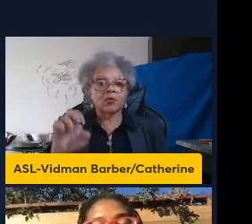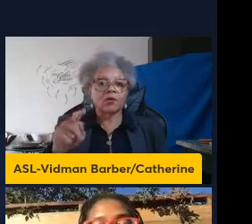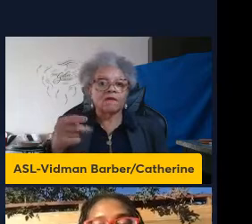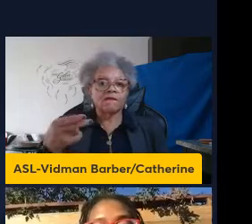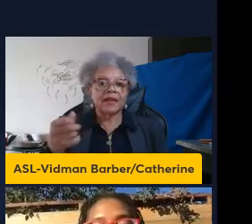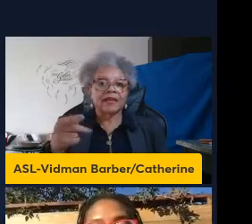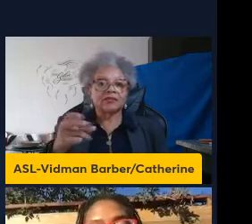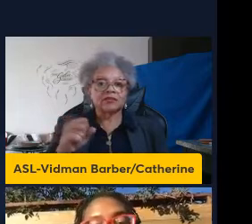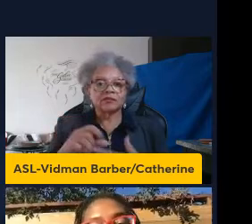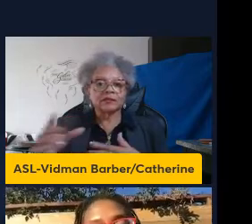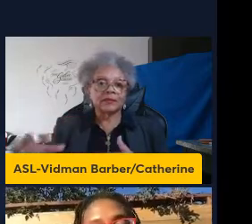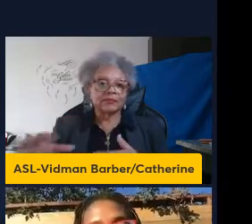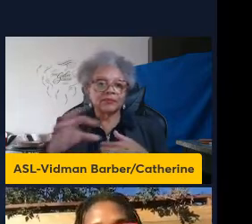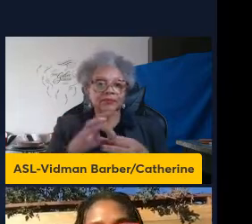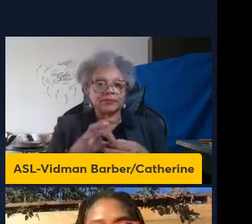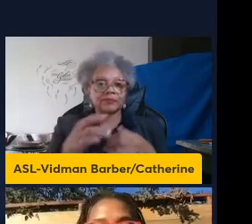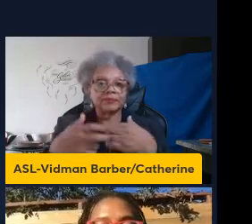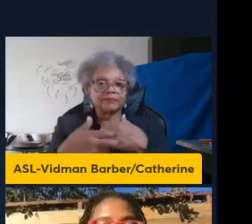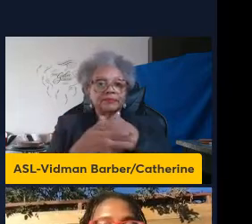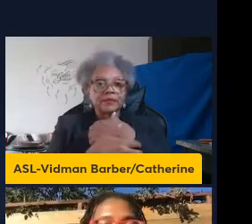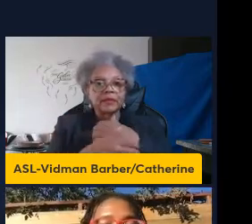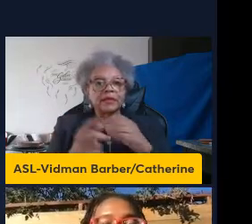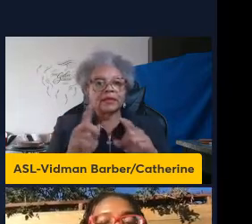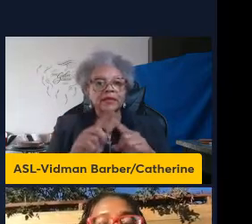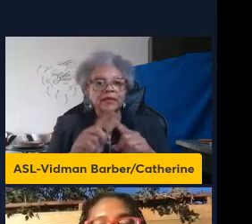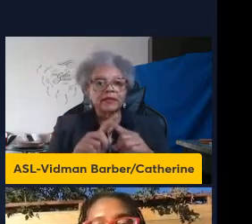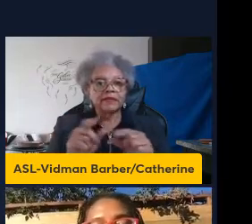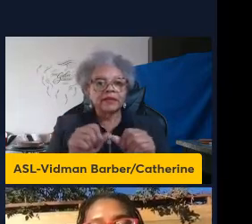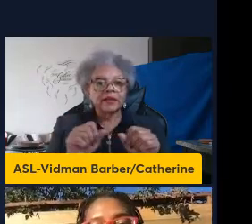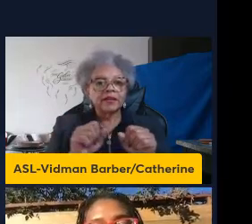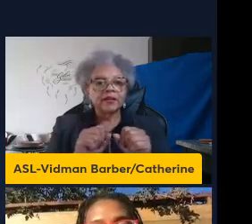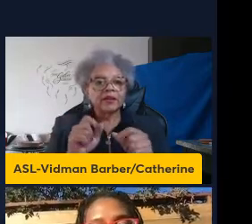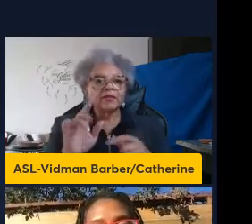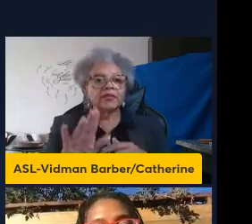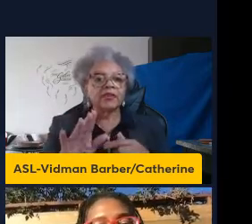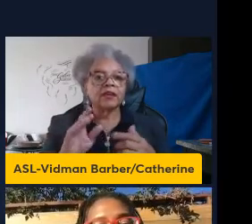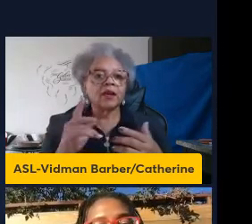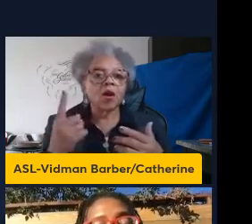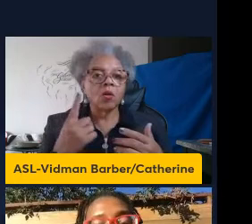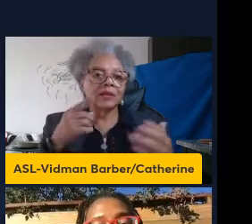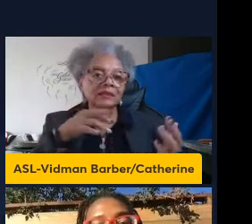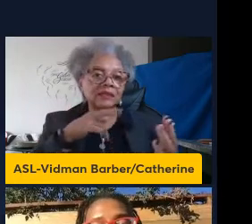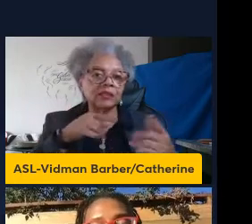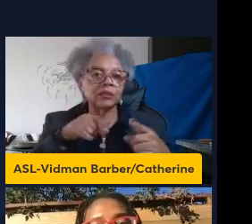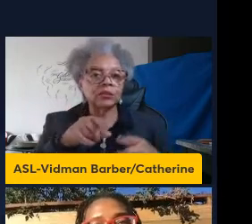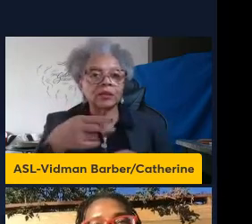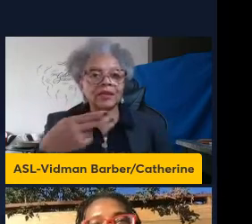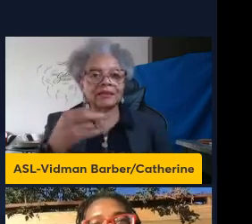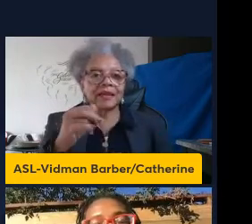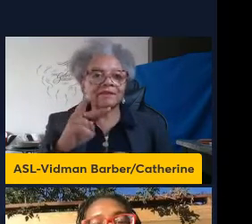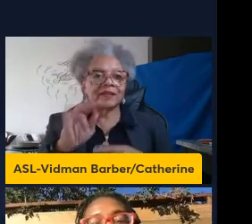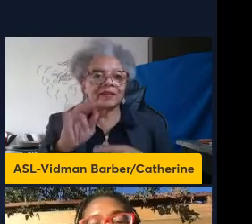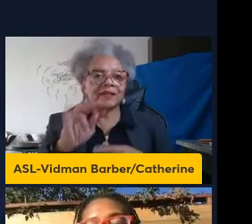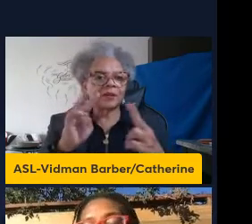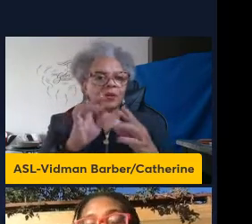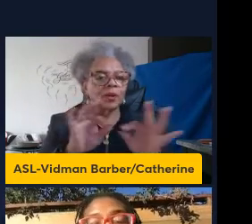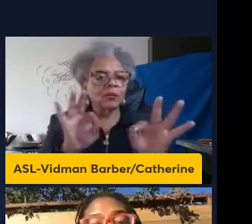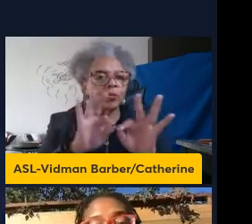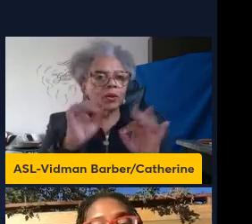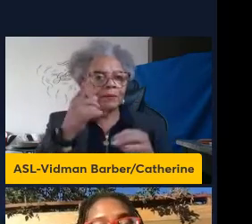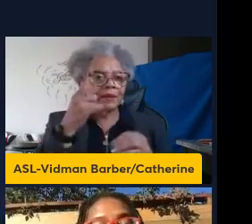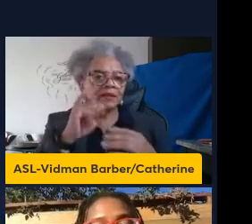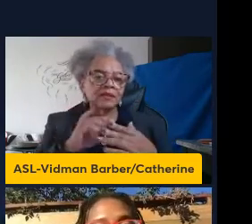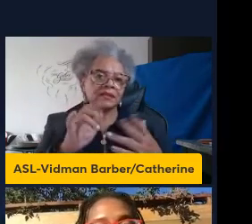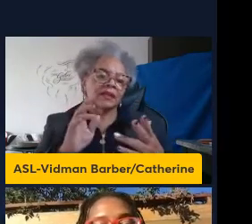bridge between the innate and adaptive immune response. They're understudied during HIV, but they're incredibly important because they're present in